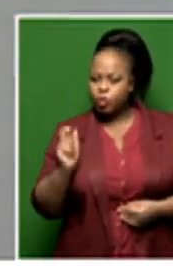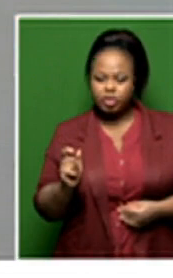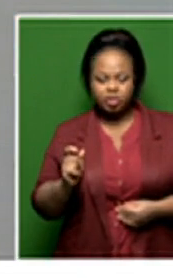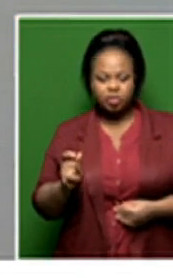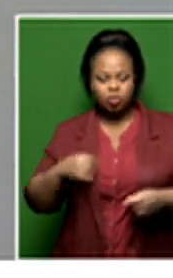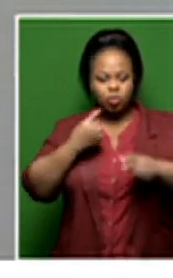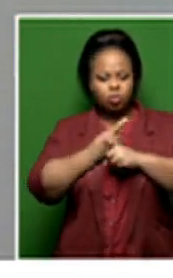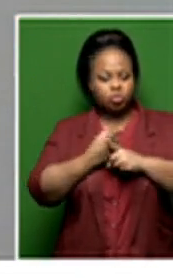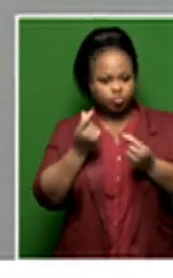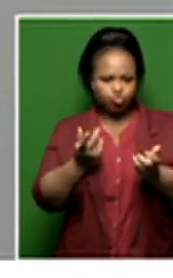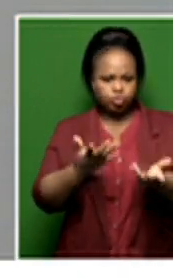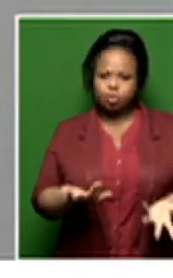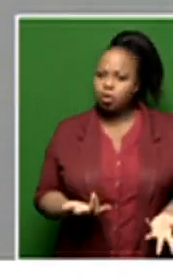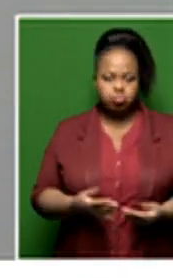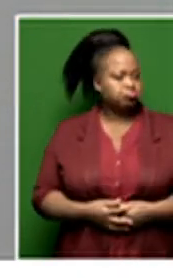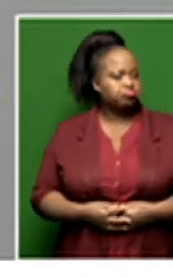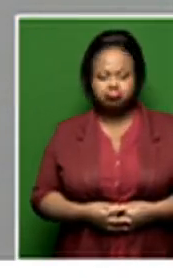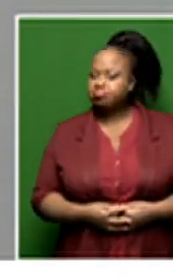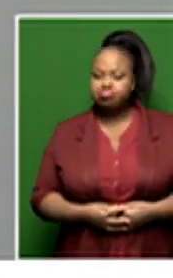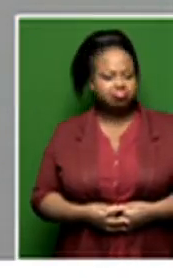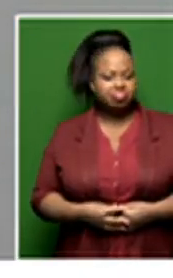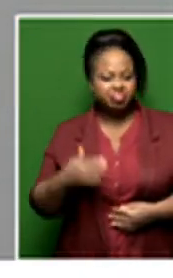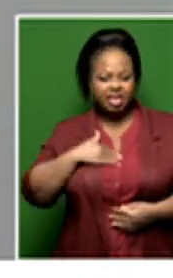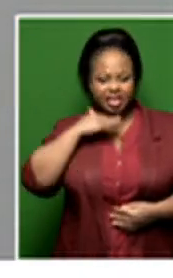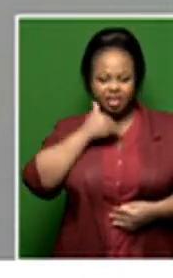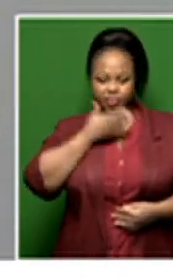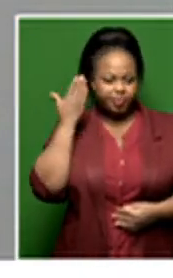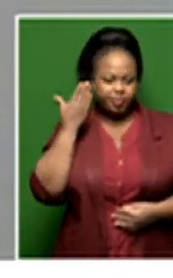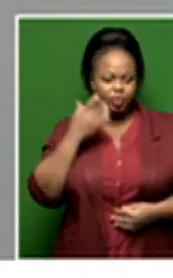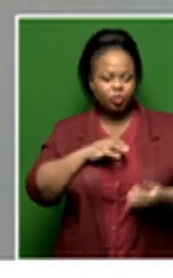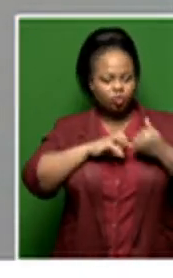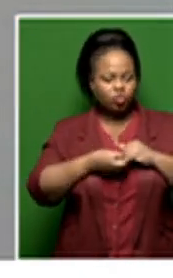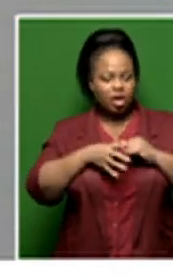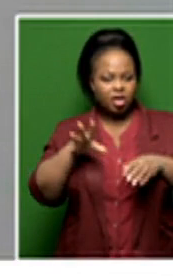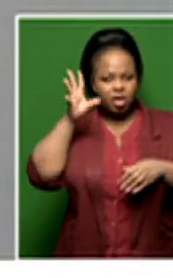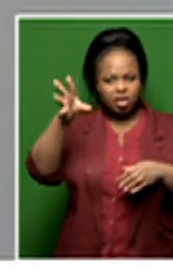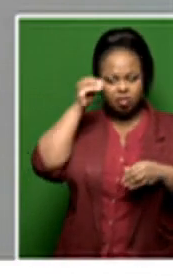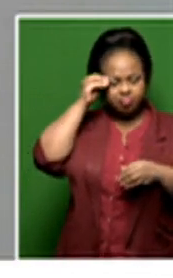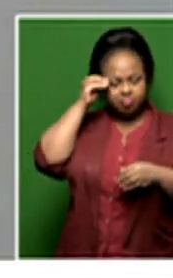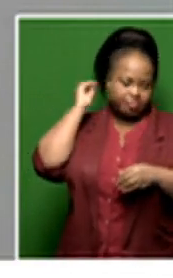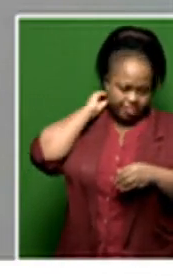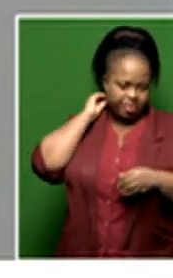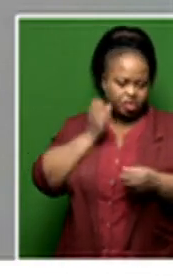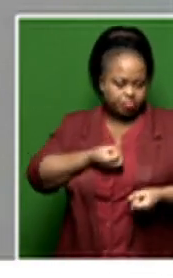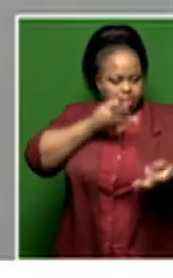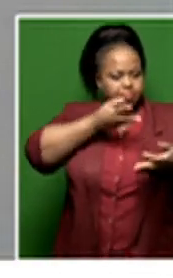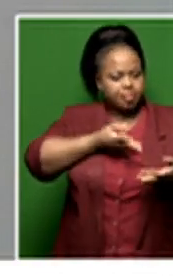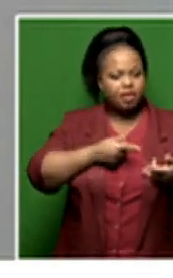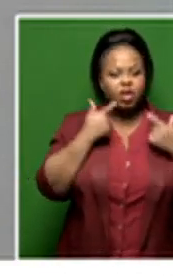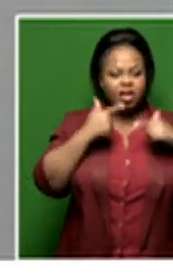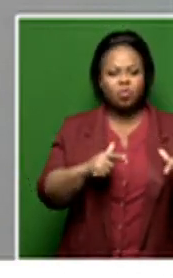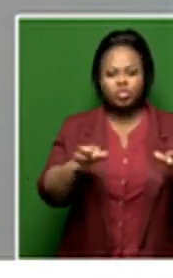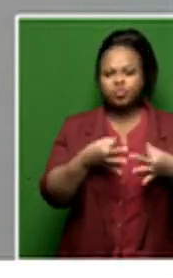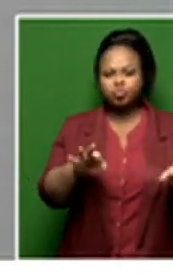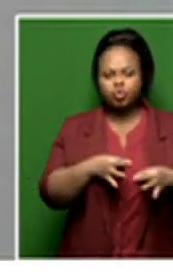sulfur notation system was not enough to capture the musical language that he wanted to express. Sure. And